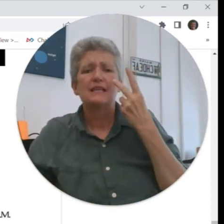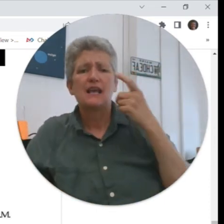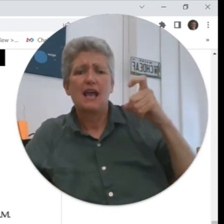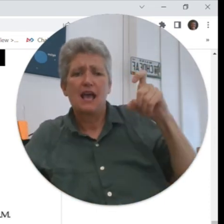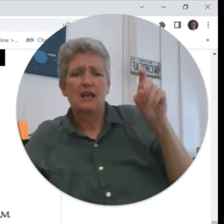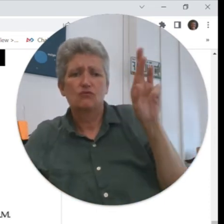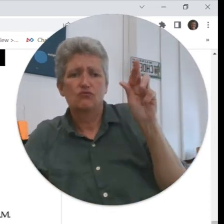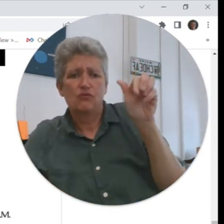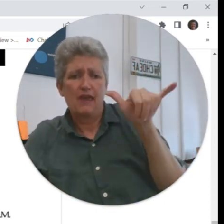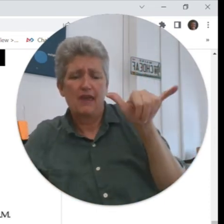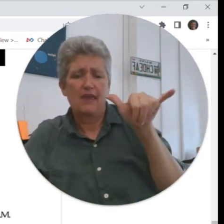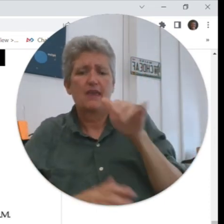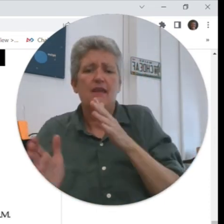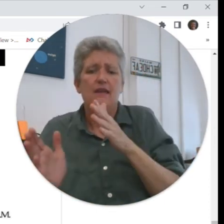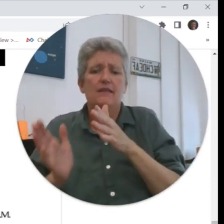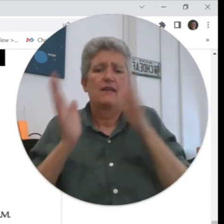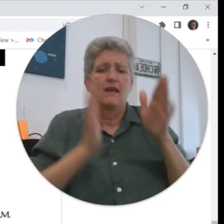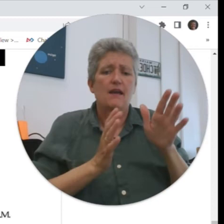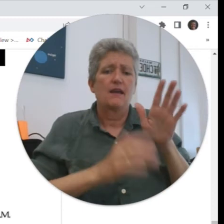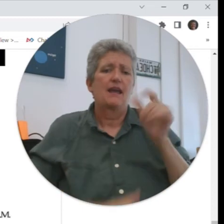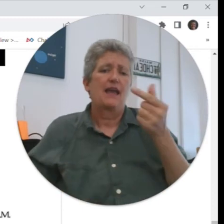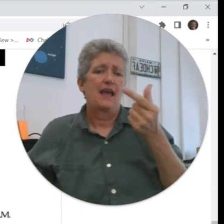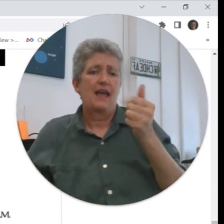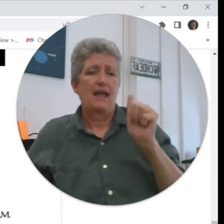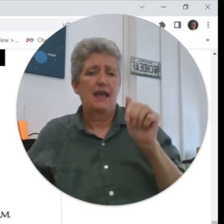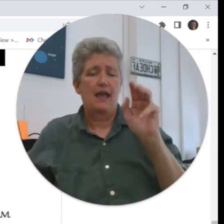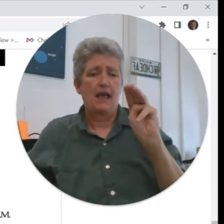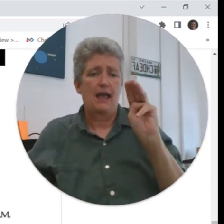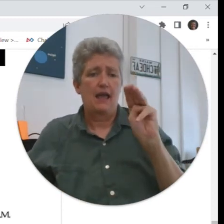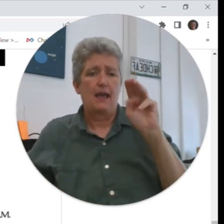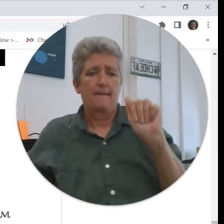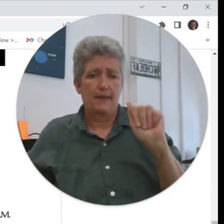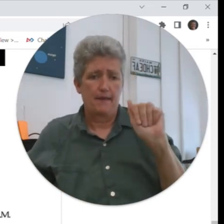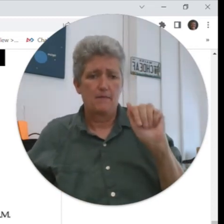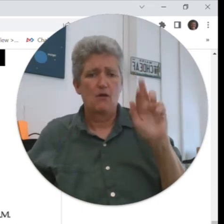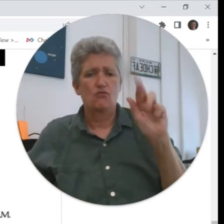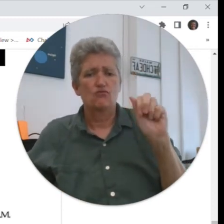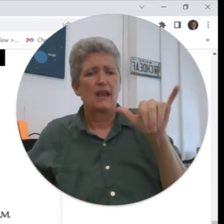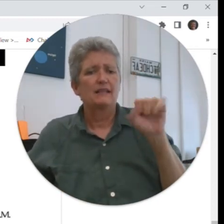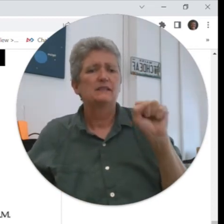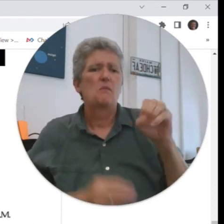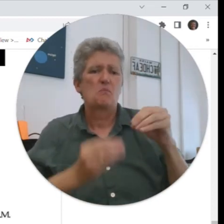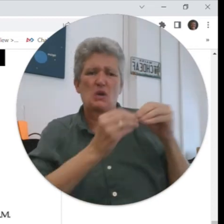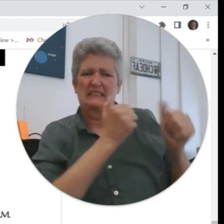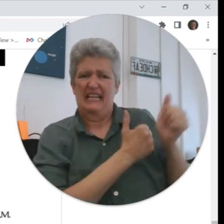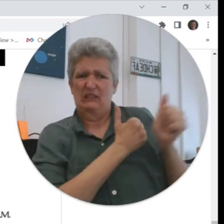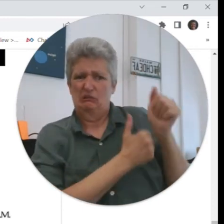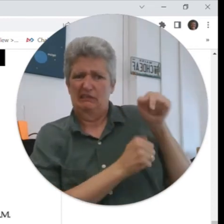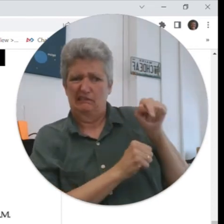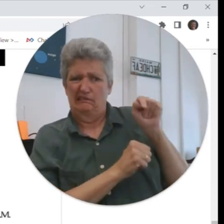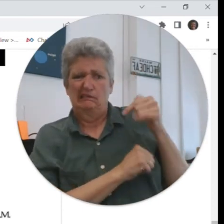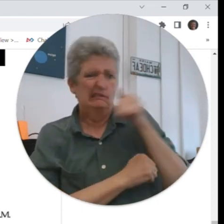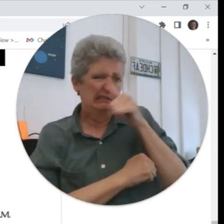like if you have a broken bone and you need an x-ray to see what that what's going on there